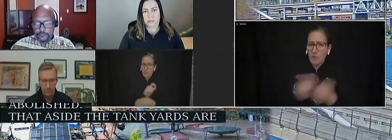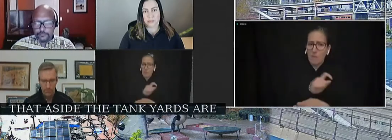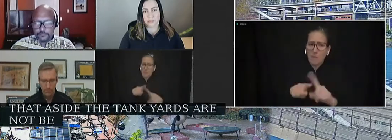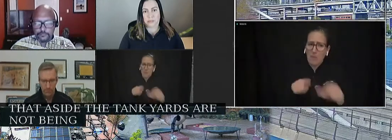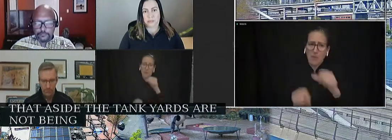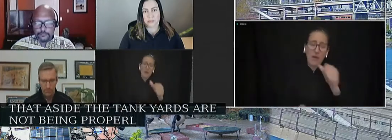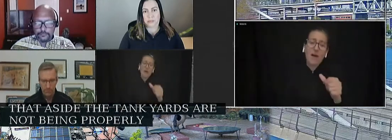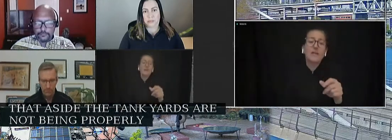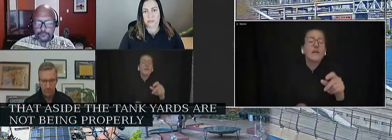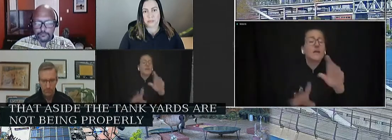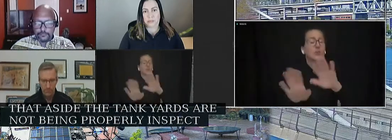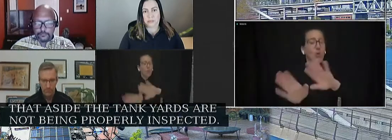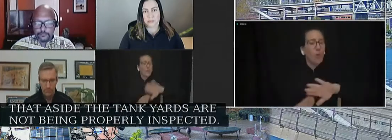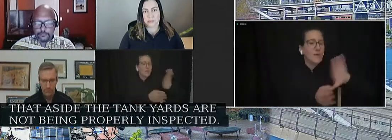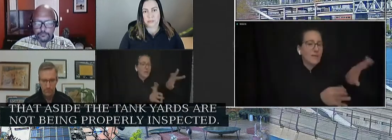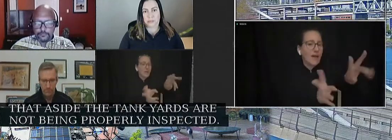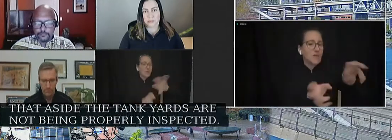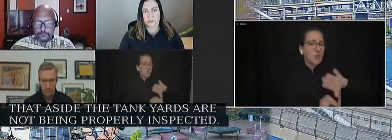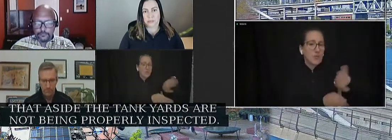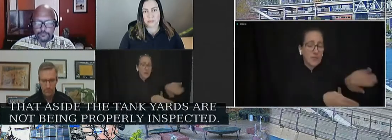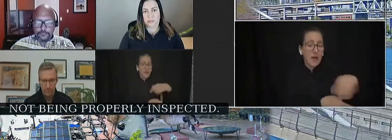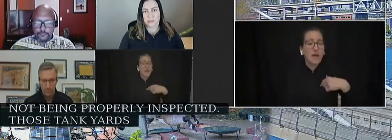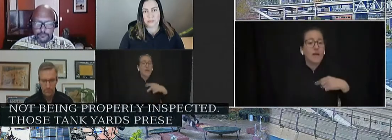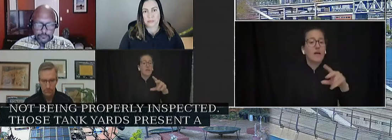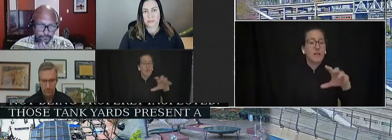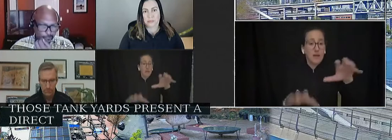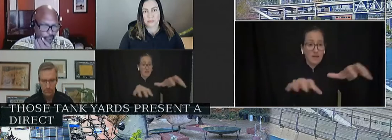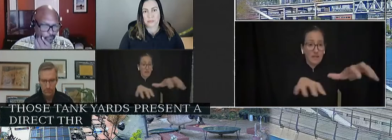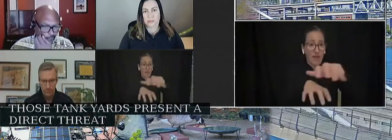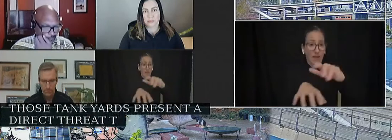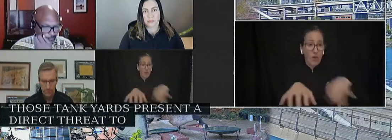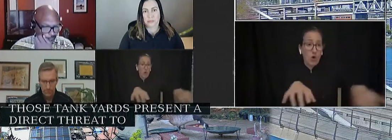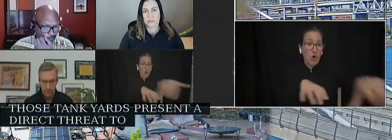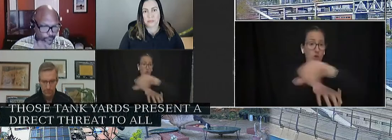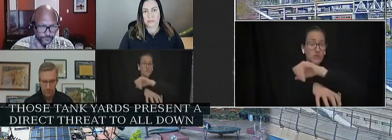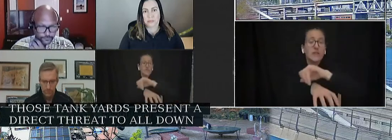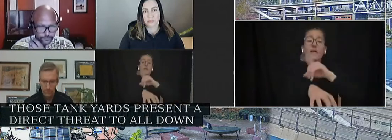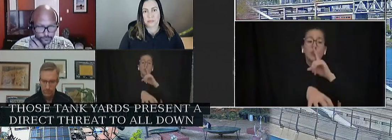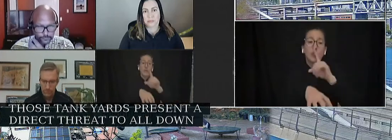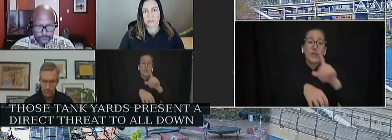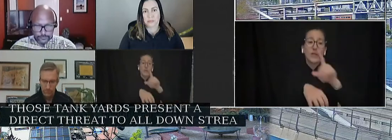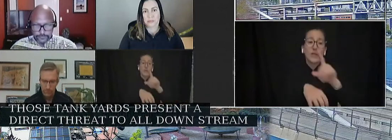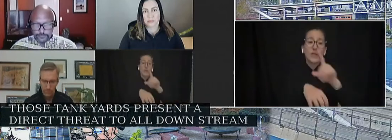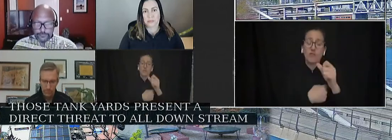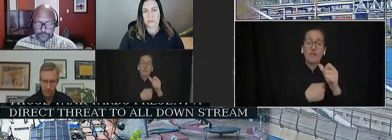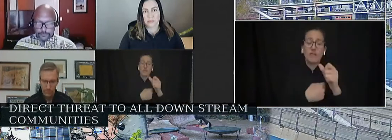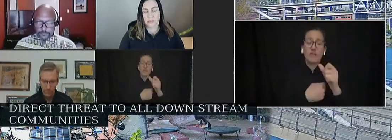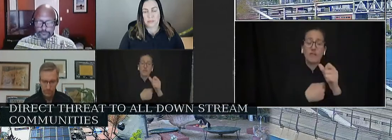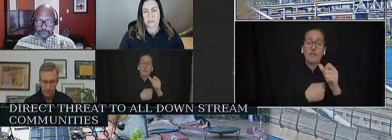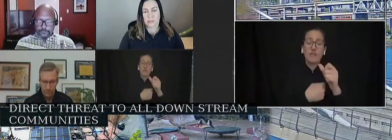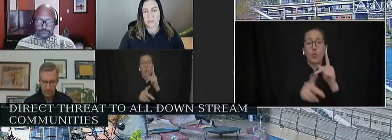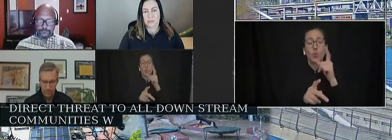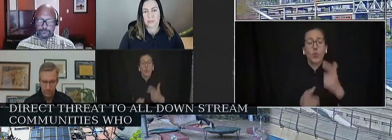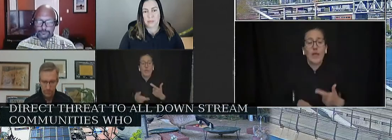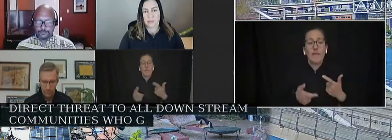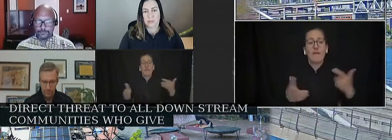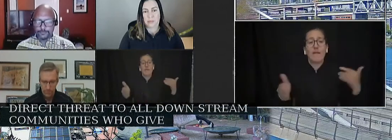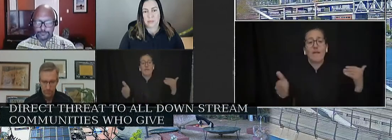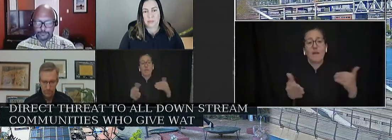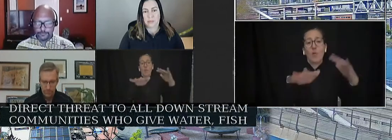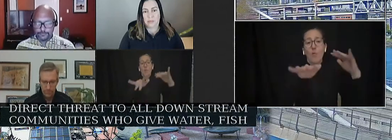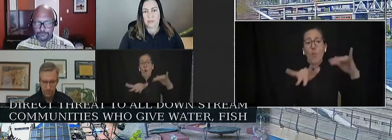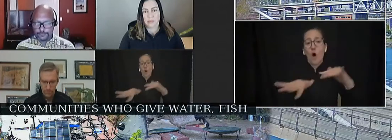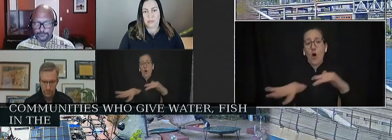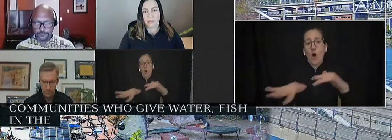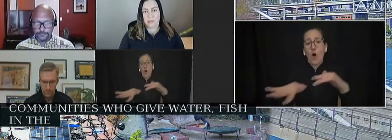Those tank yards present a direct threat to all downstream communities who give water fish in the rivers